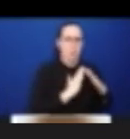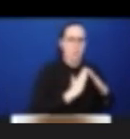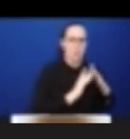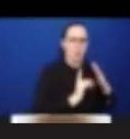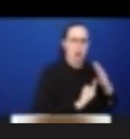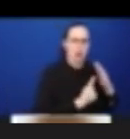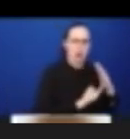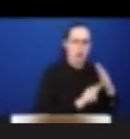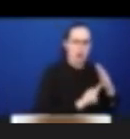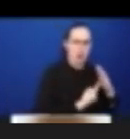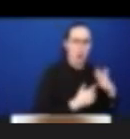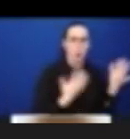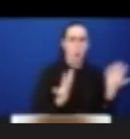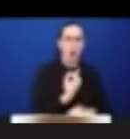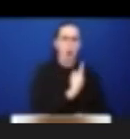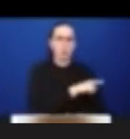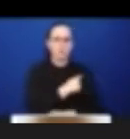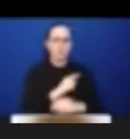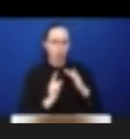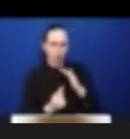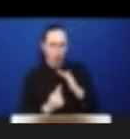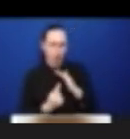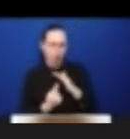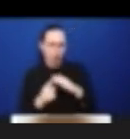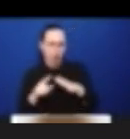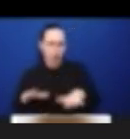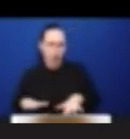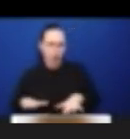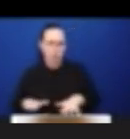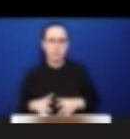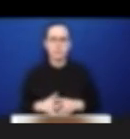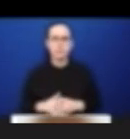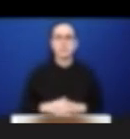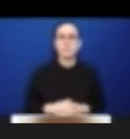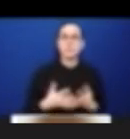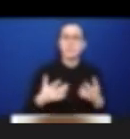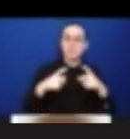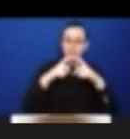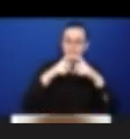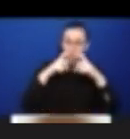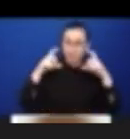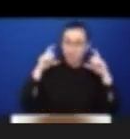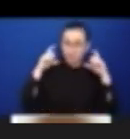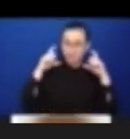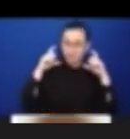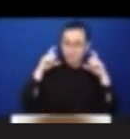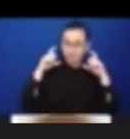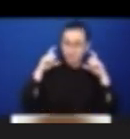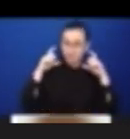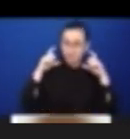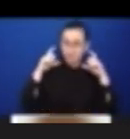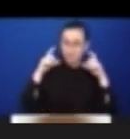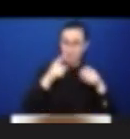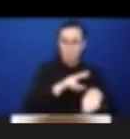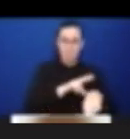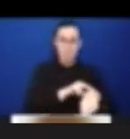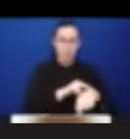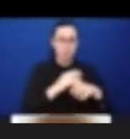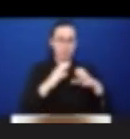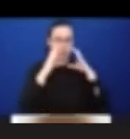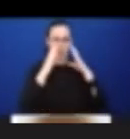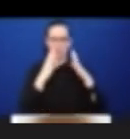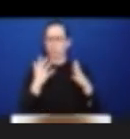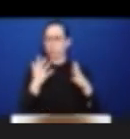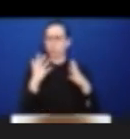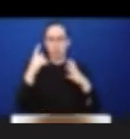Precautionary measures like wearing masks because of medical barriers was another mental health stressor. And consequently,